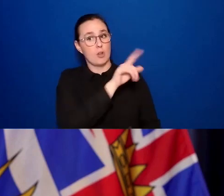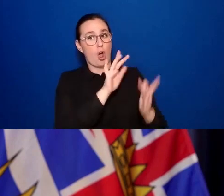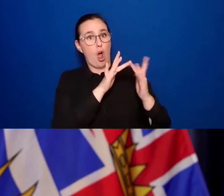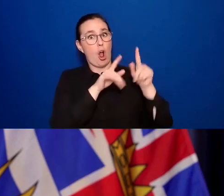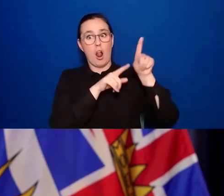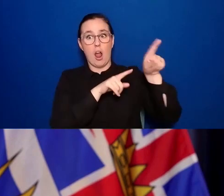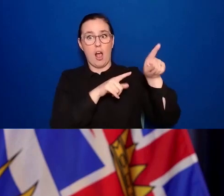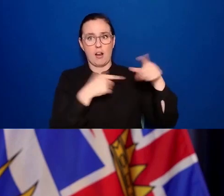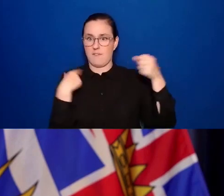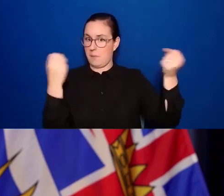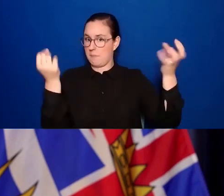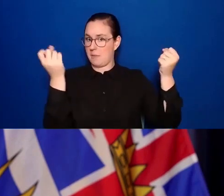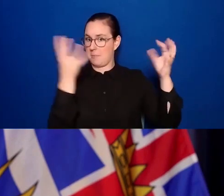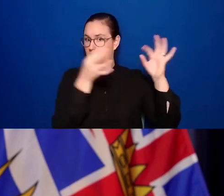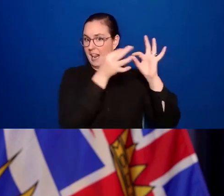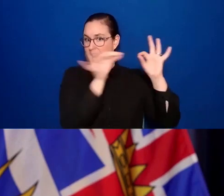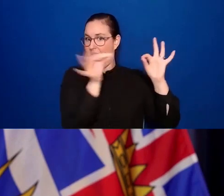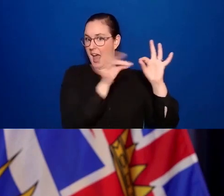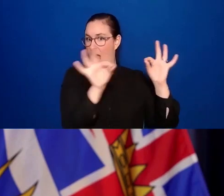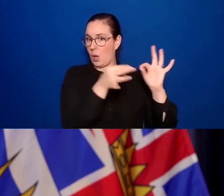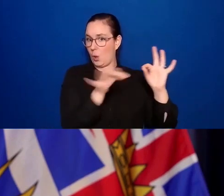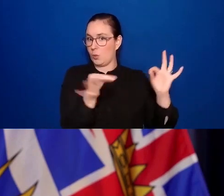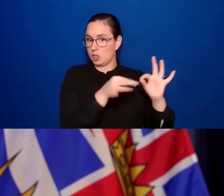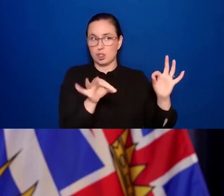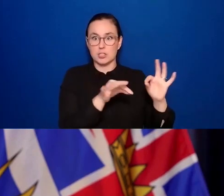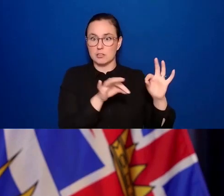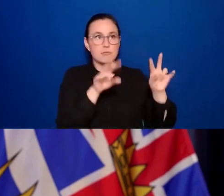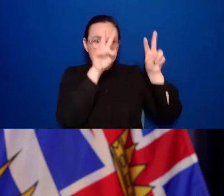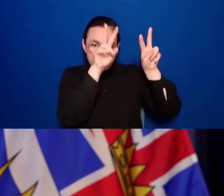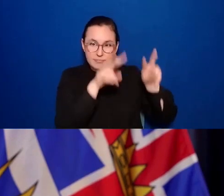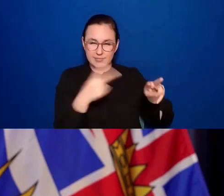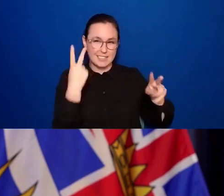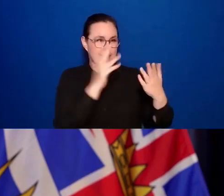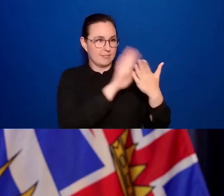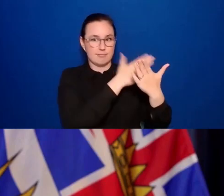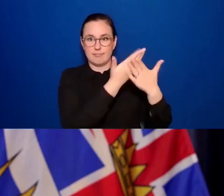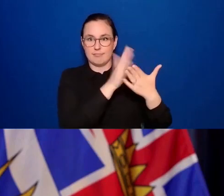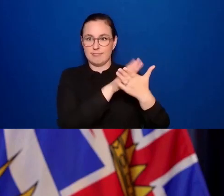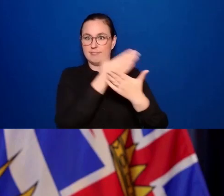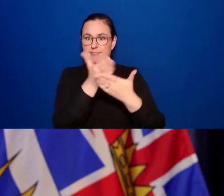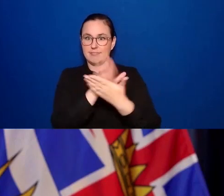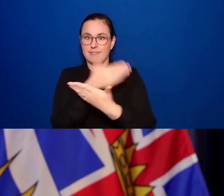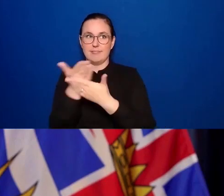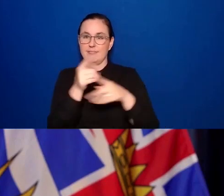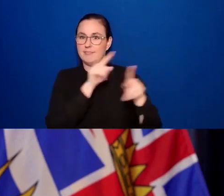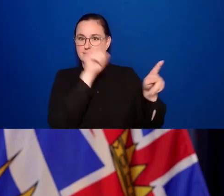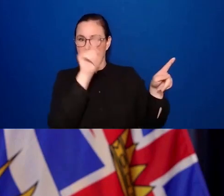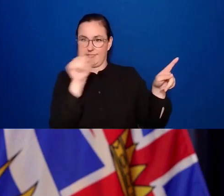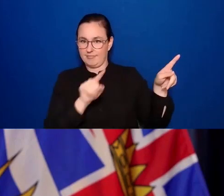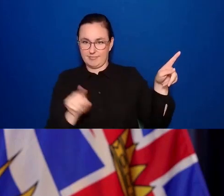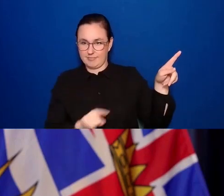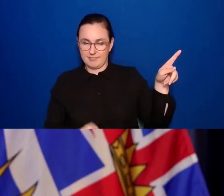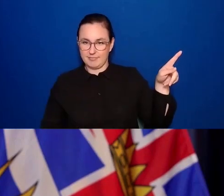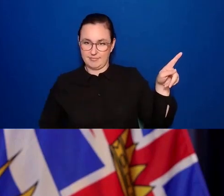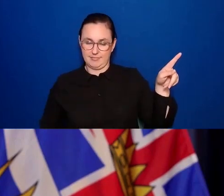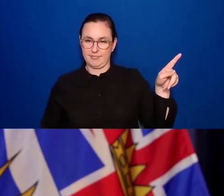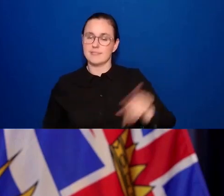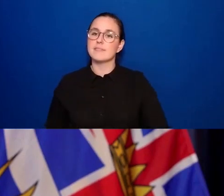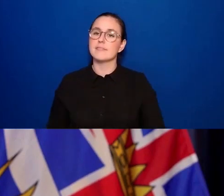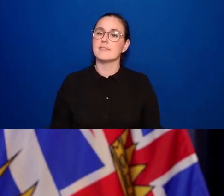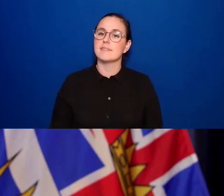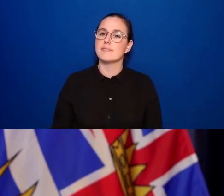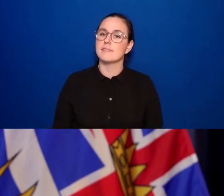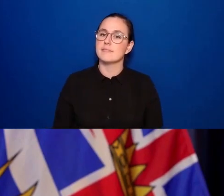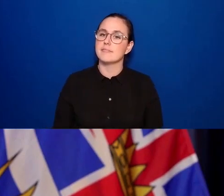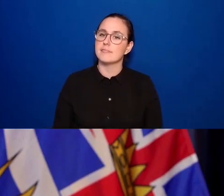And I encourage everyone to do that. And I think we've demonstrated in reaching out over the last number of months everywhere in BC that the